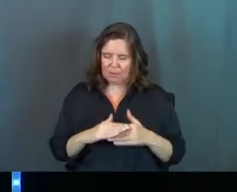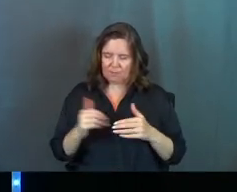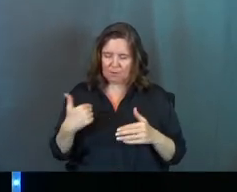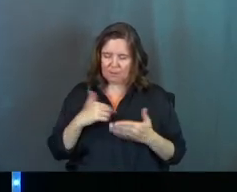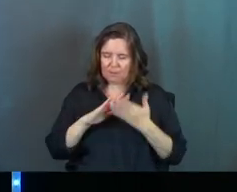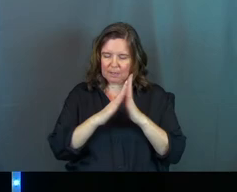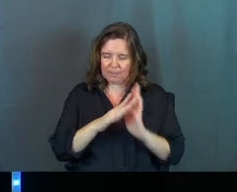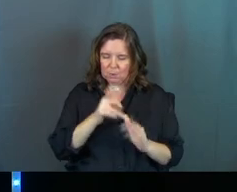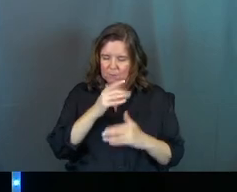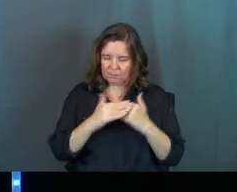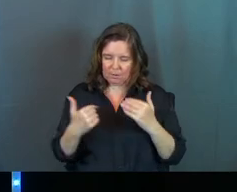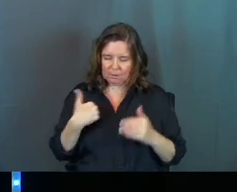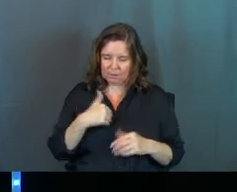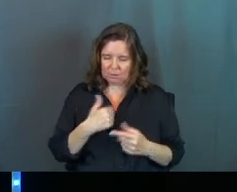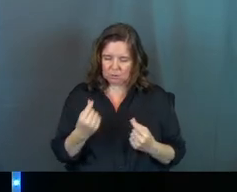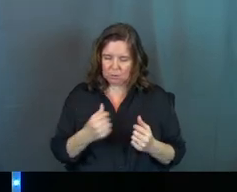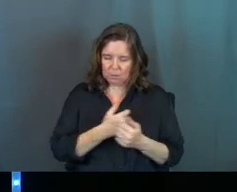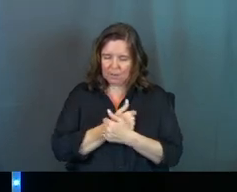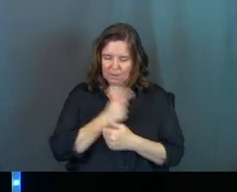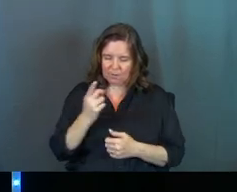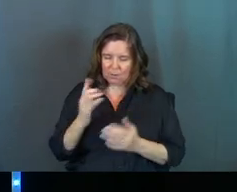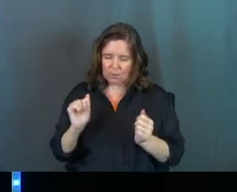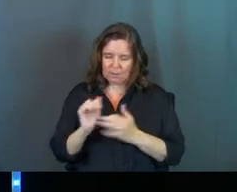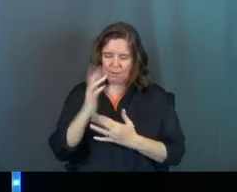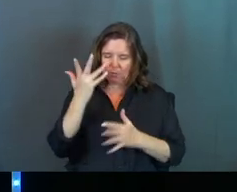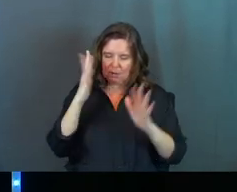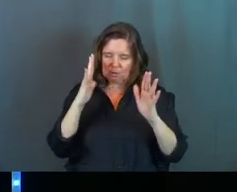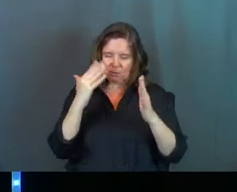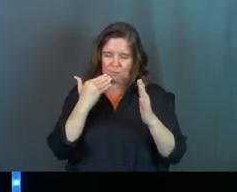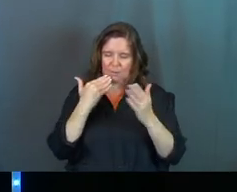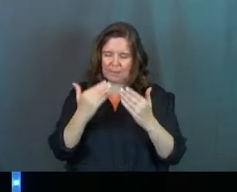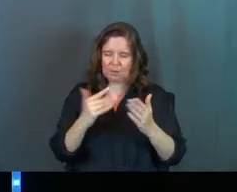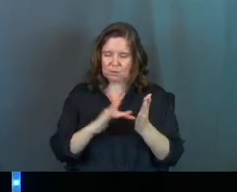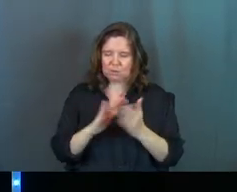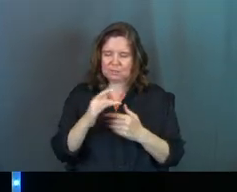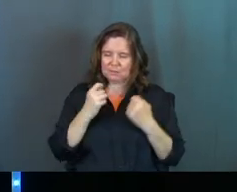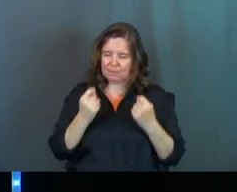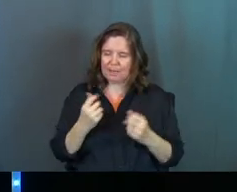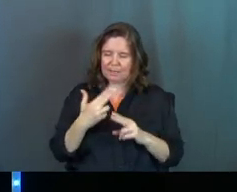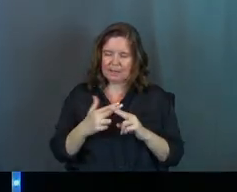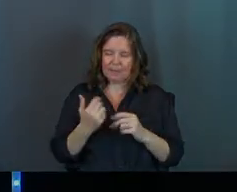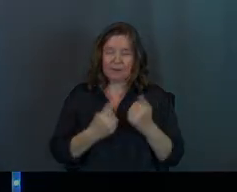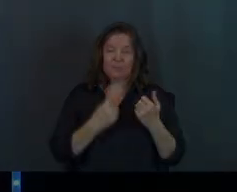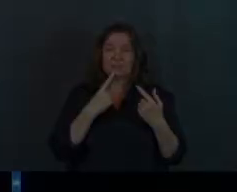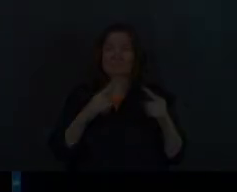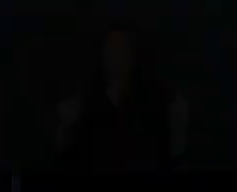to, by becoming who you've called us to. We love you, we praise you, and we thank you. It's in Jesus' mighty name. Everybody said, amen.